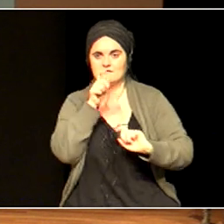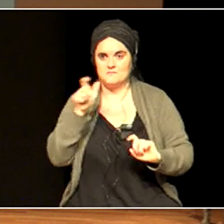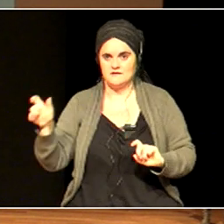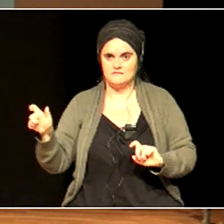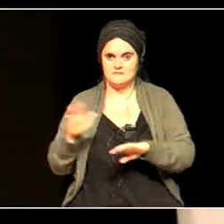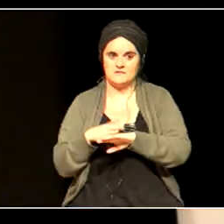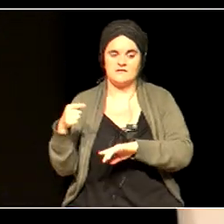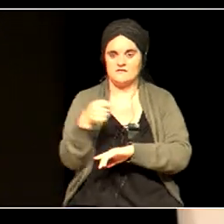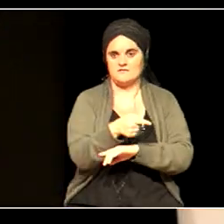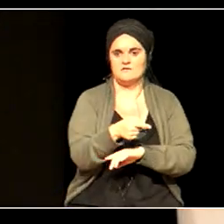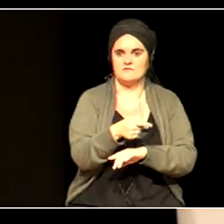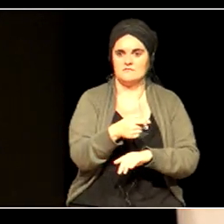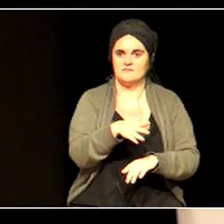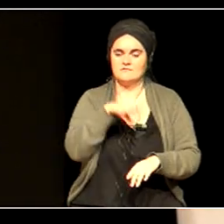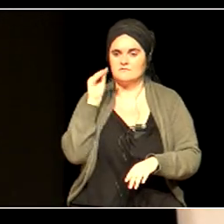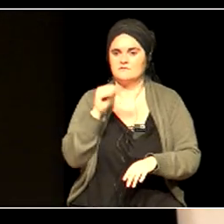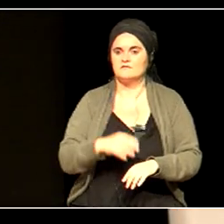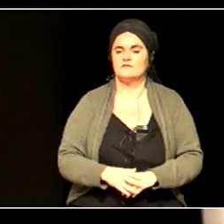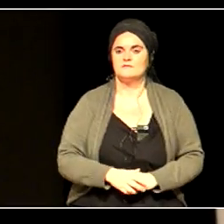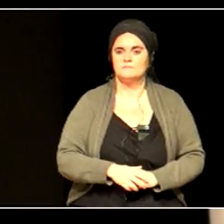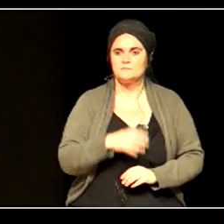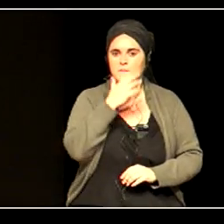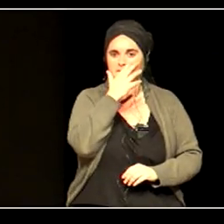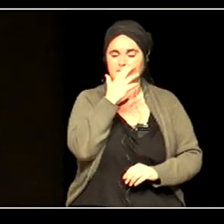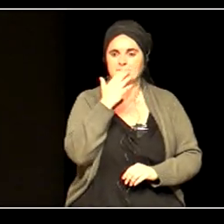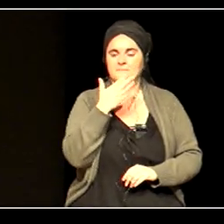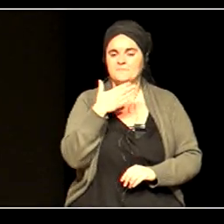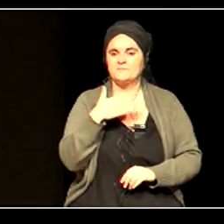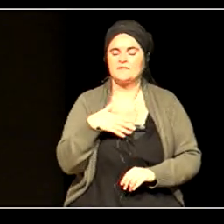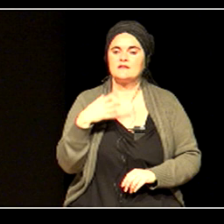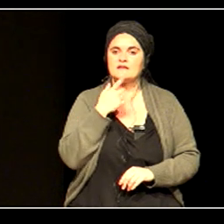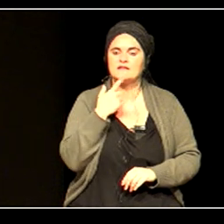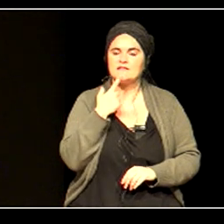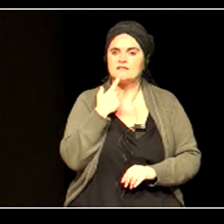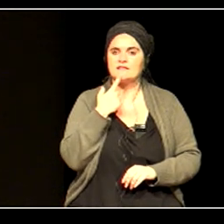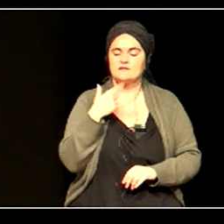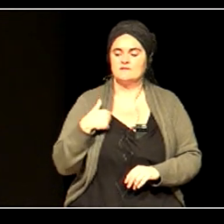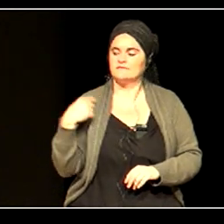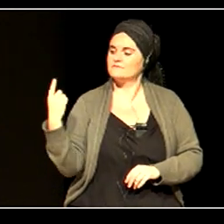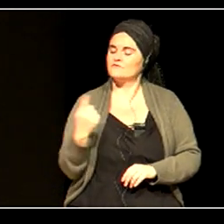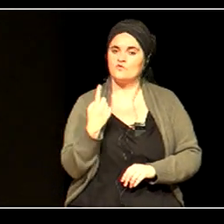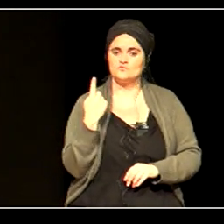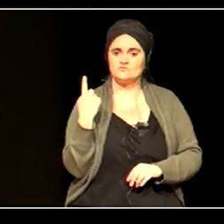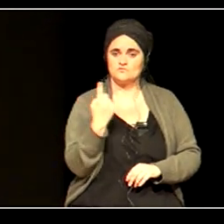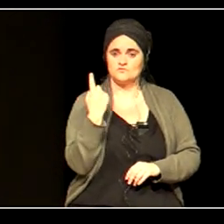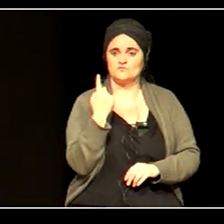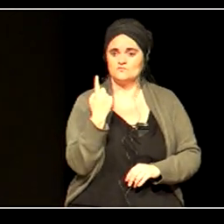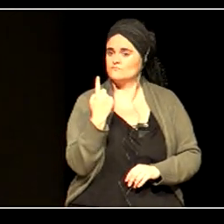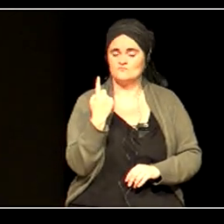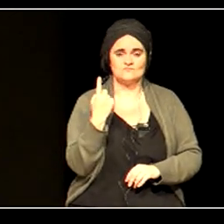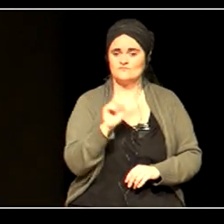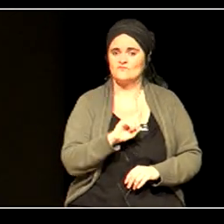I said that we don't do these things on our own. This is a slide I take from